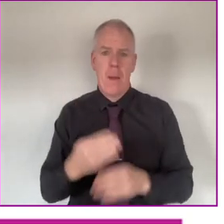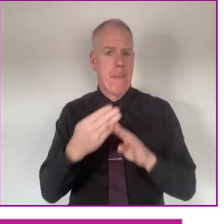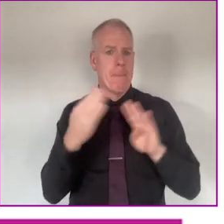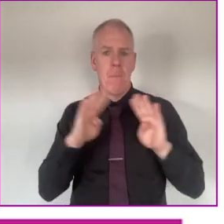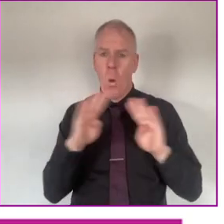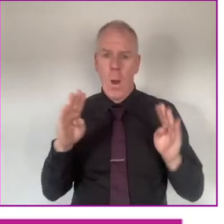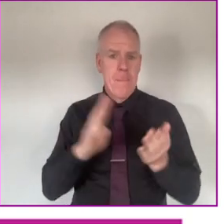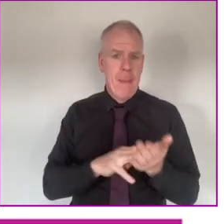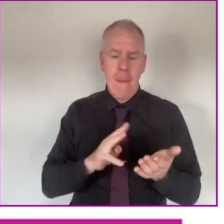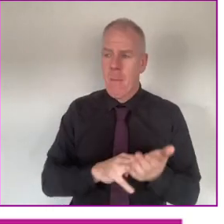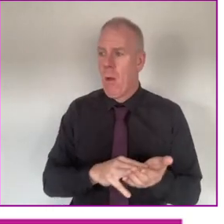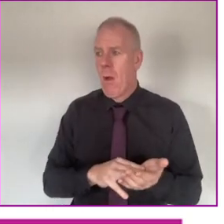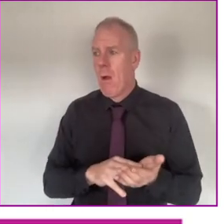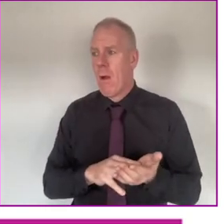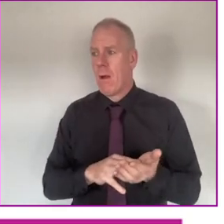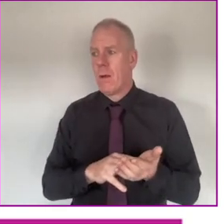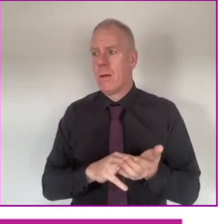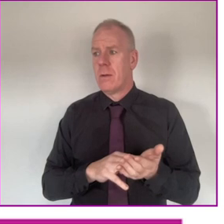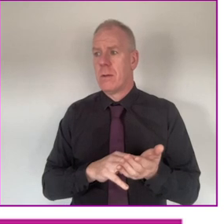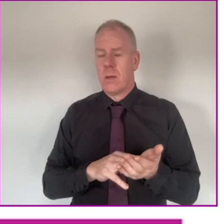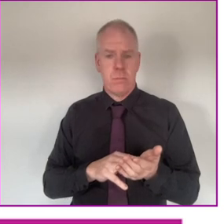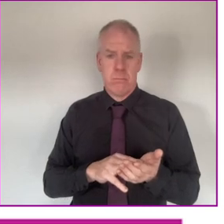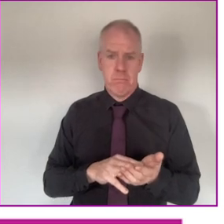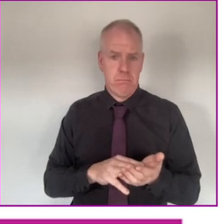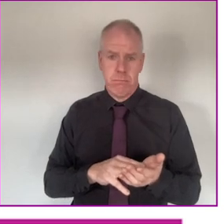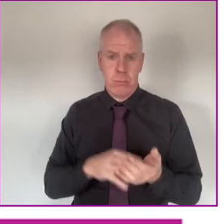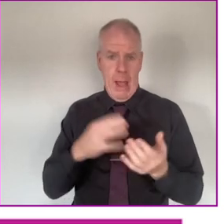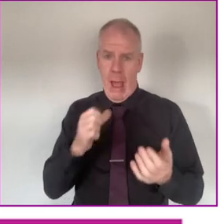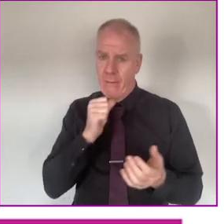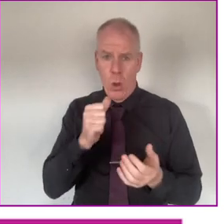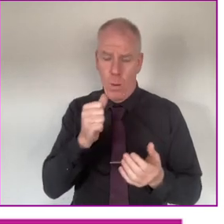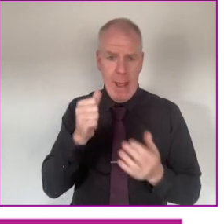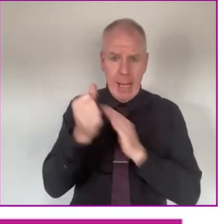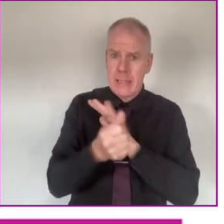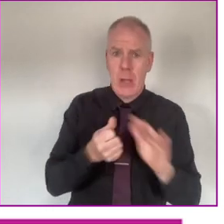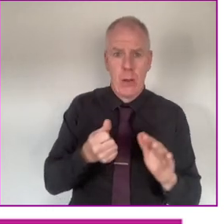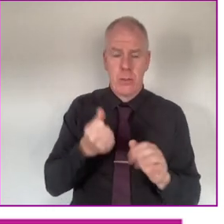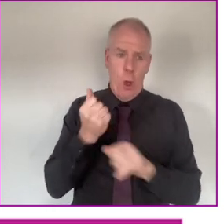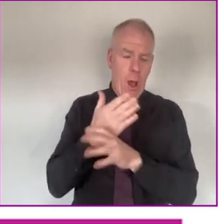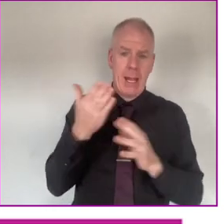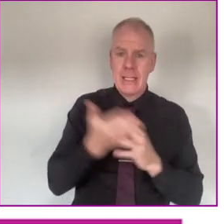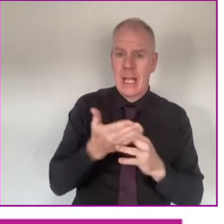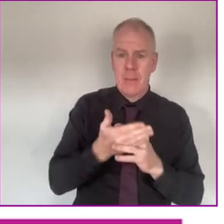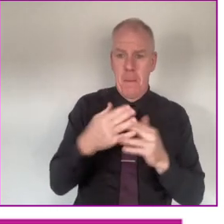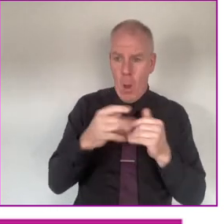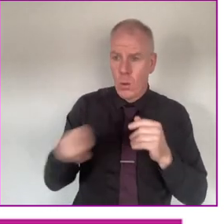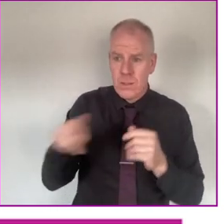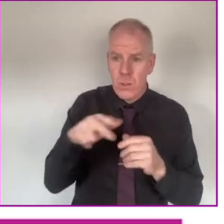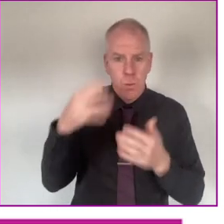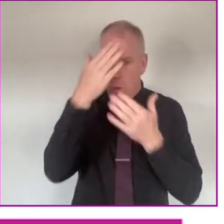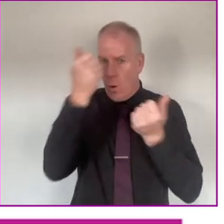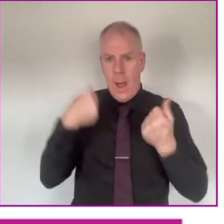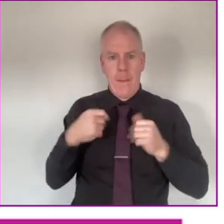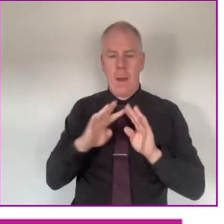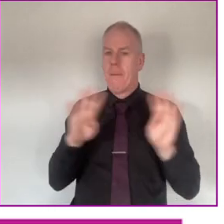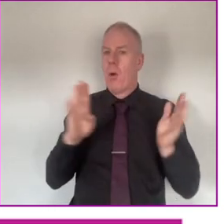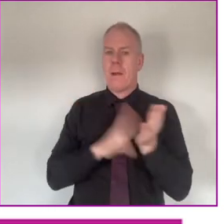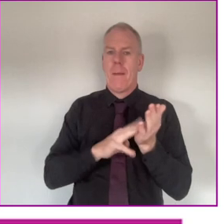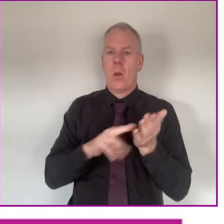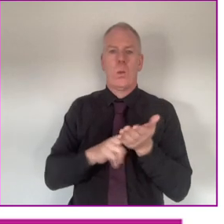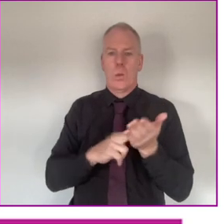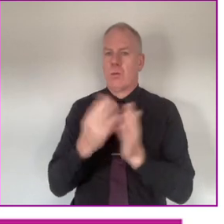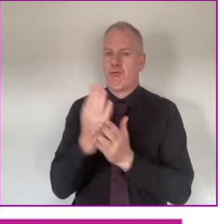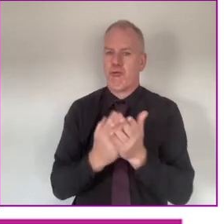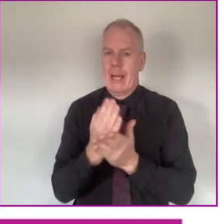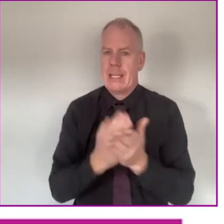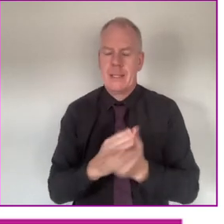my job as a board member. And neither do I experience Irish Rail in all its accessibility. Because I'm a board member. Most people don't know that I'm a board member